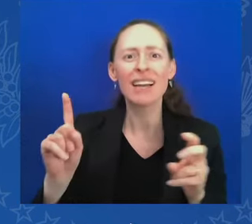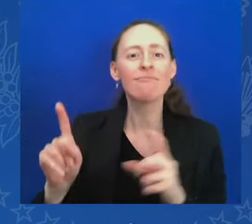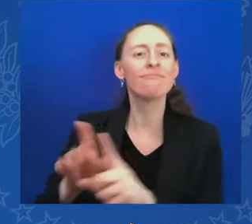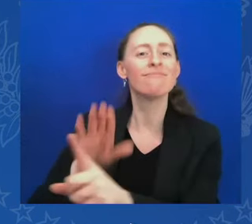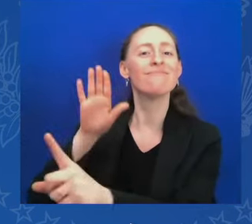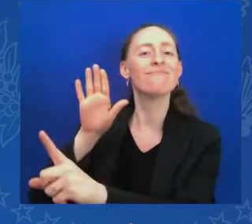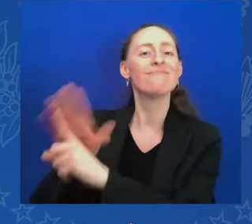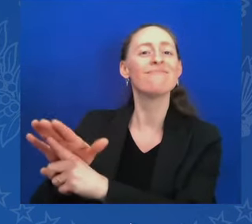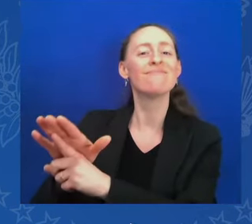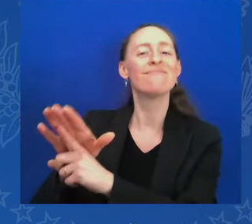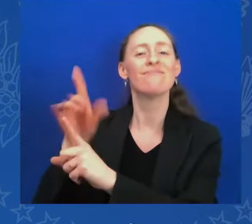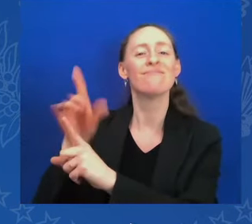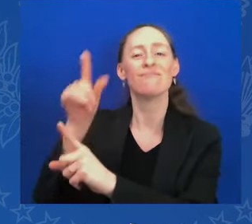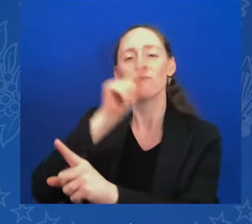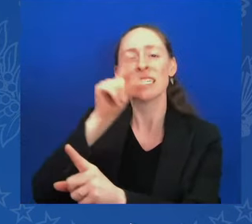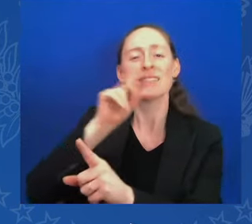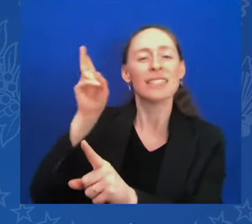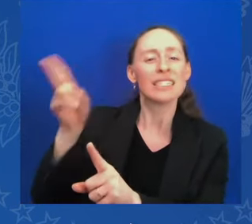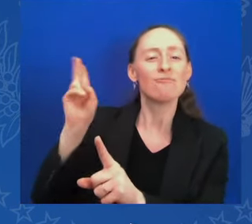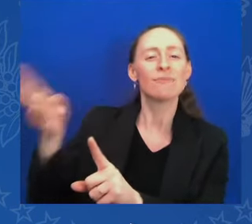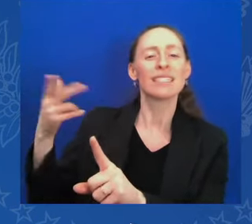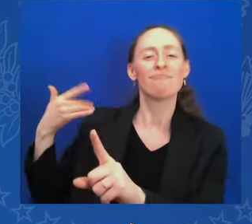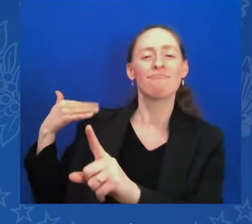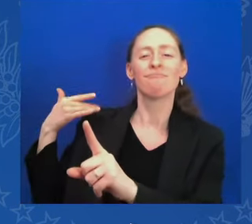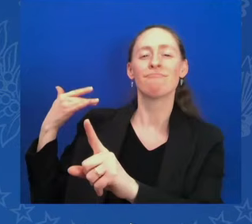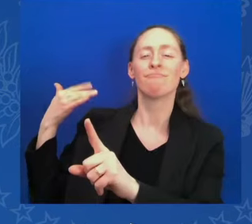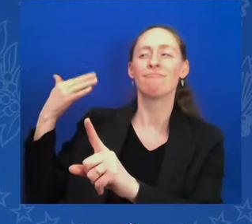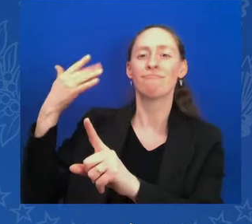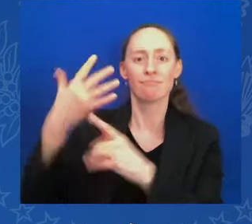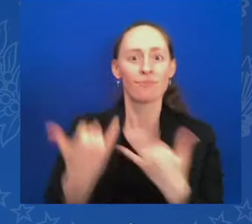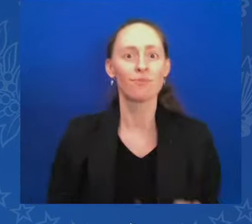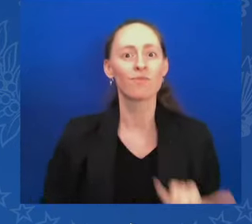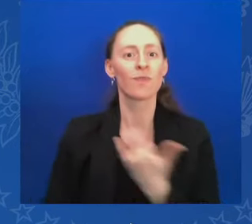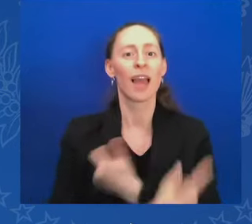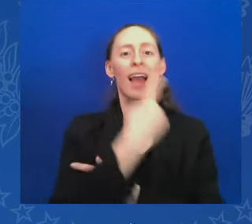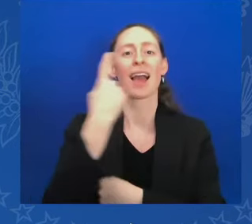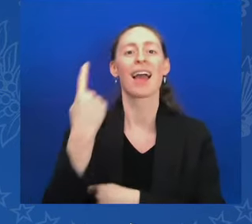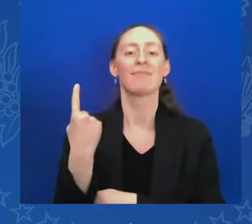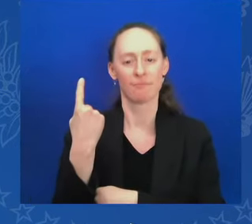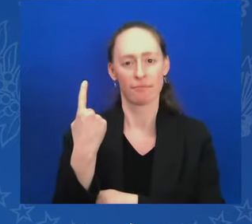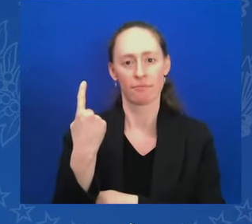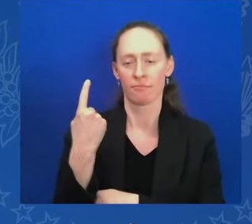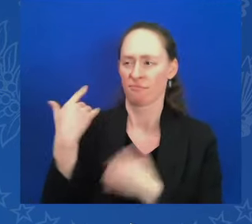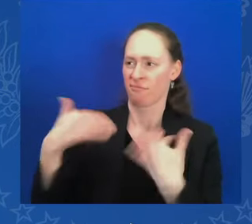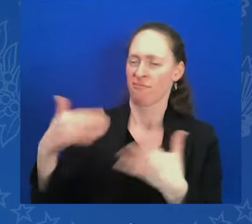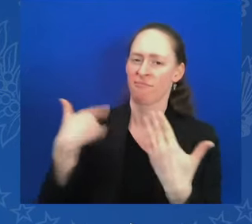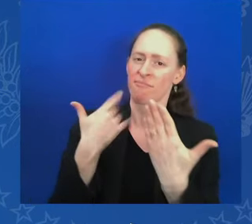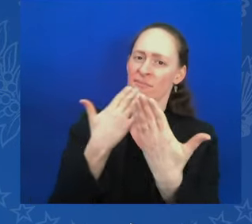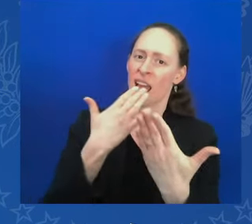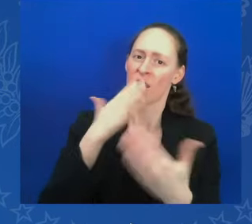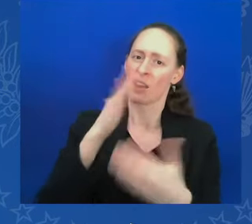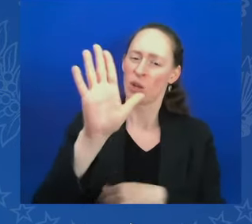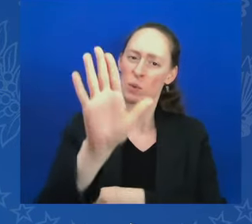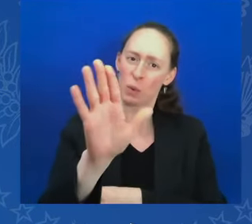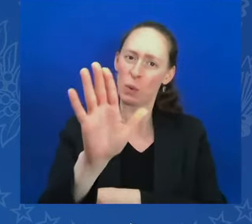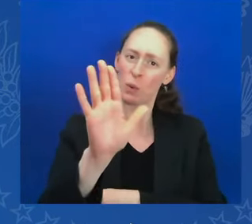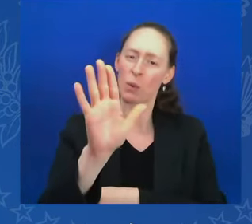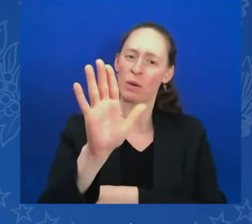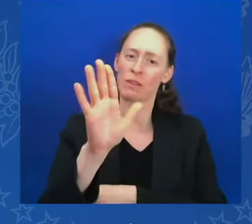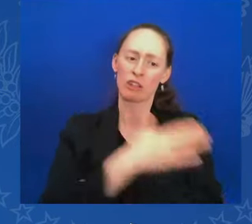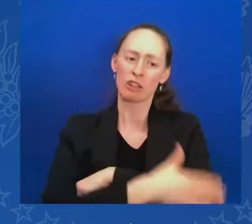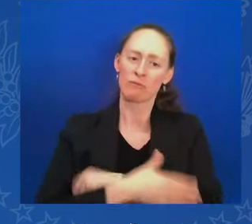precious gift that Greece has given the world. And that gift can give rise to our nation and gave rise to it.